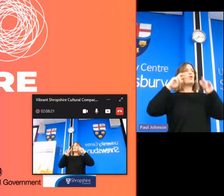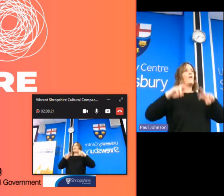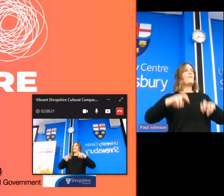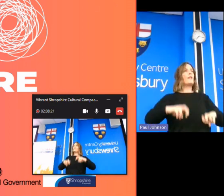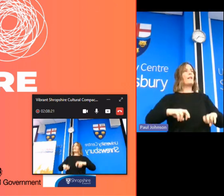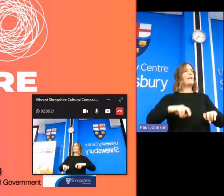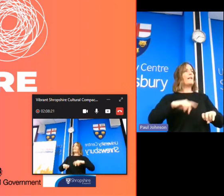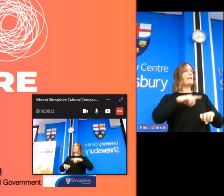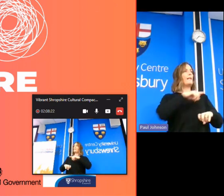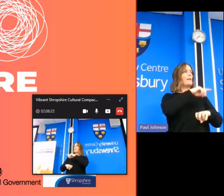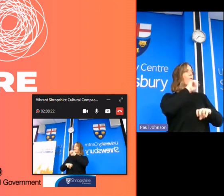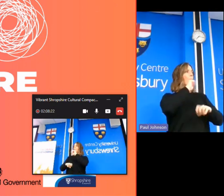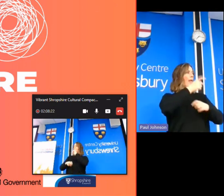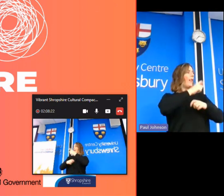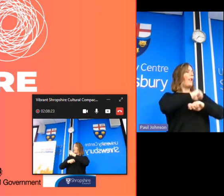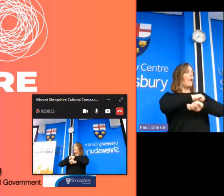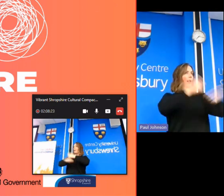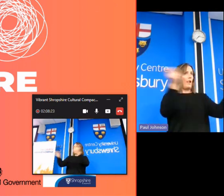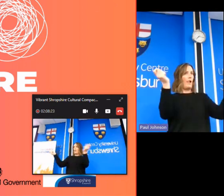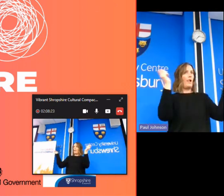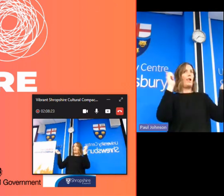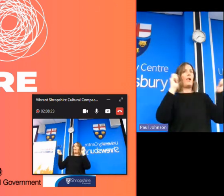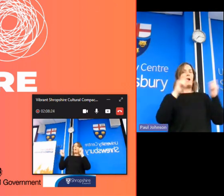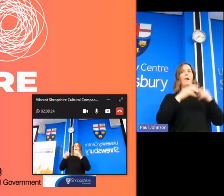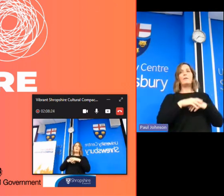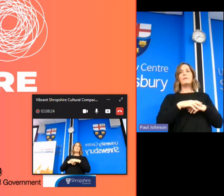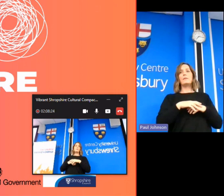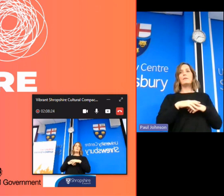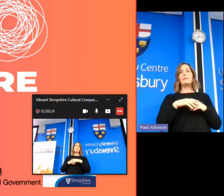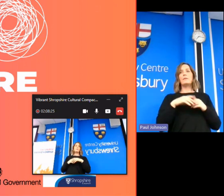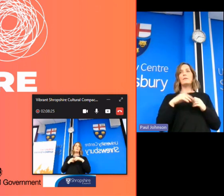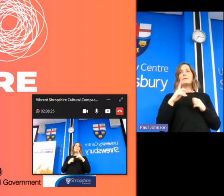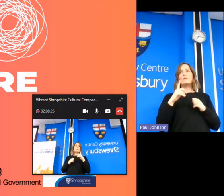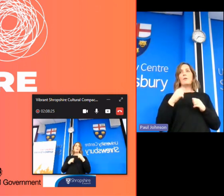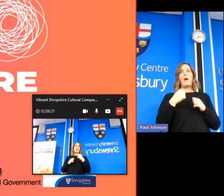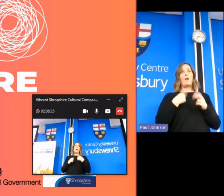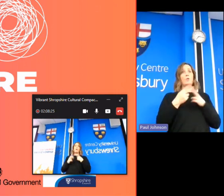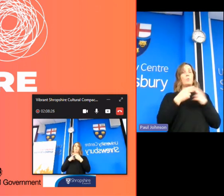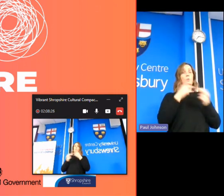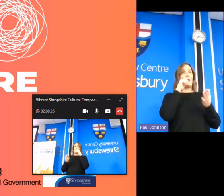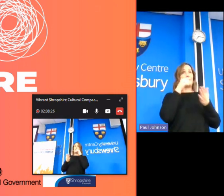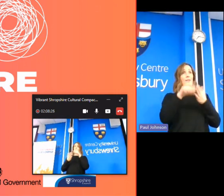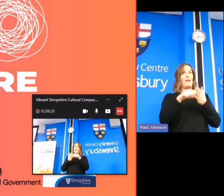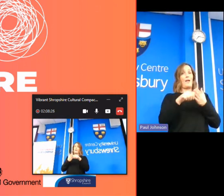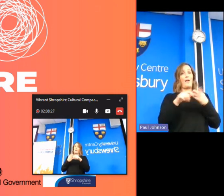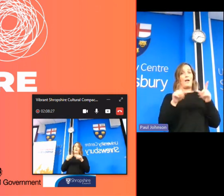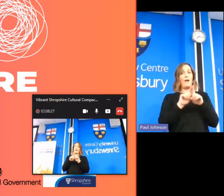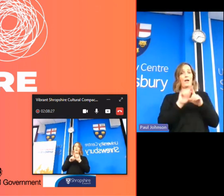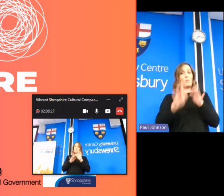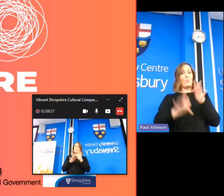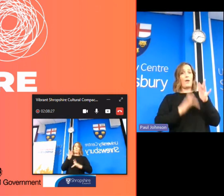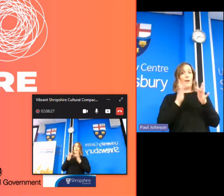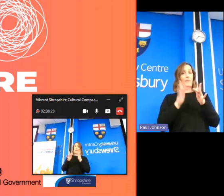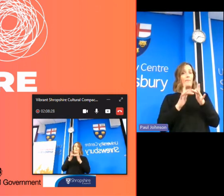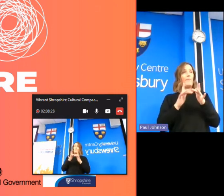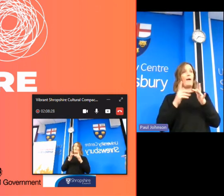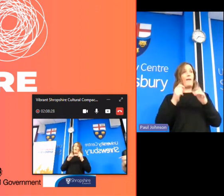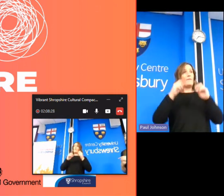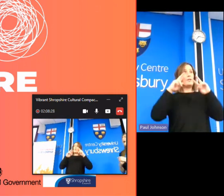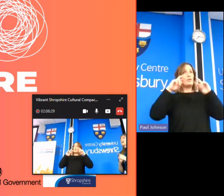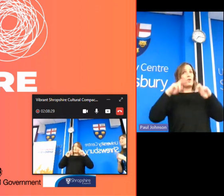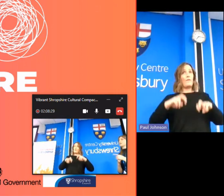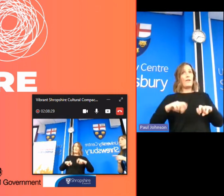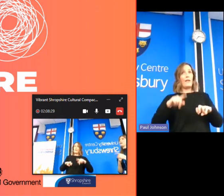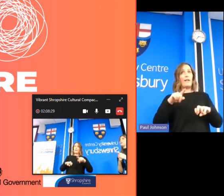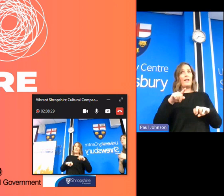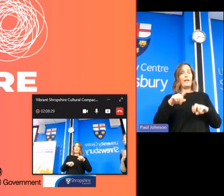okay so yeah um in our newsletters and on the web page at the moment there's a survey